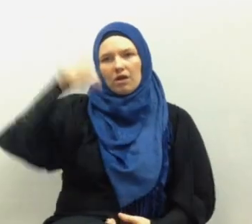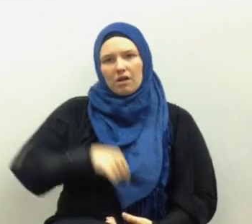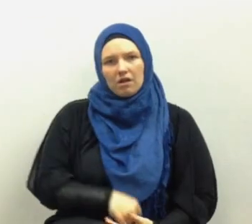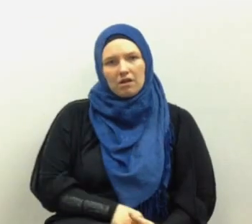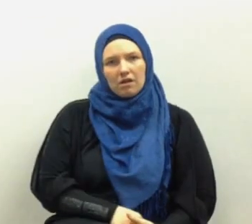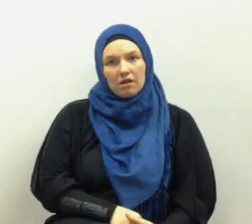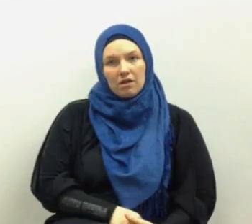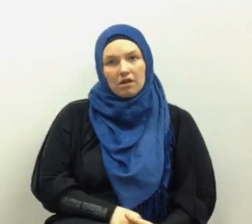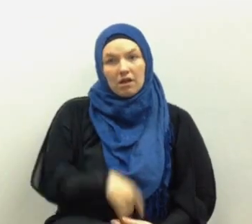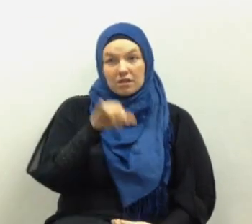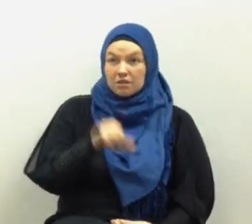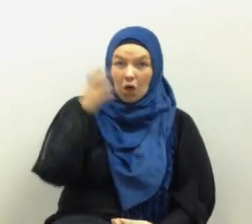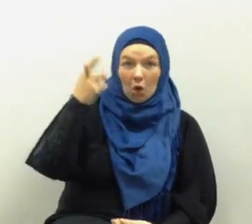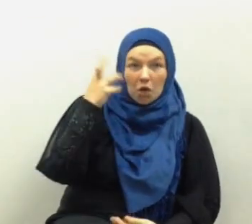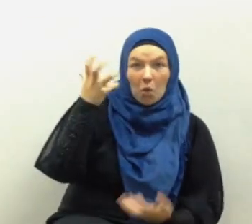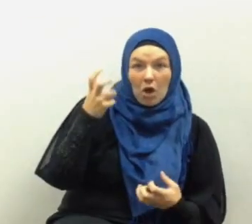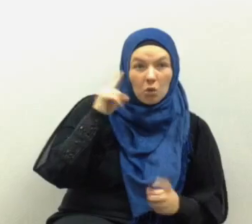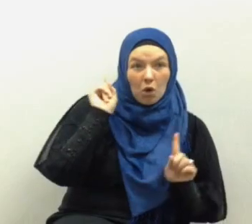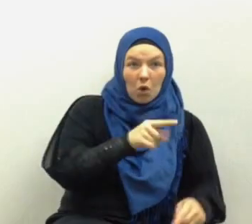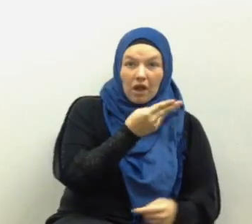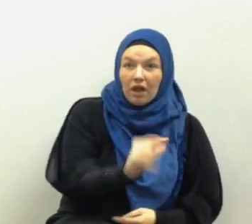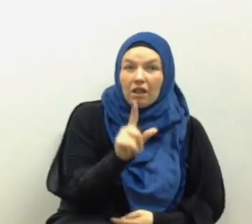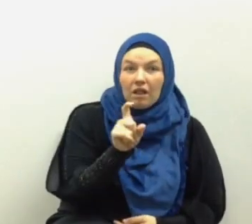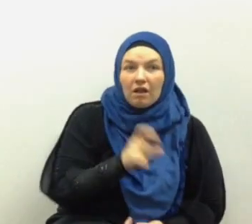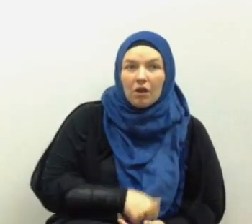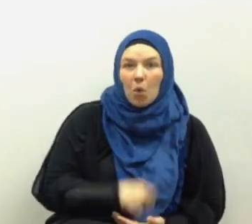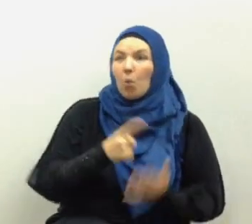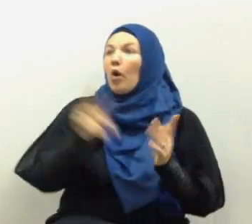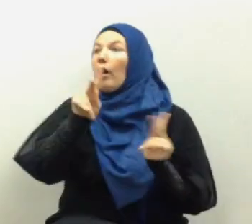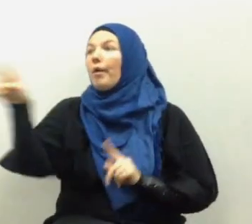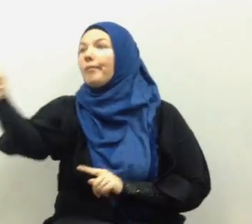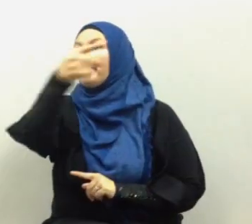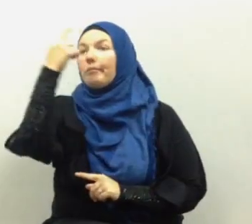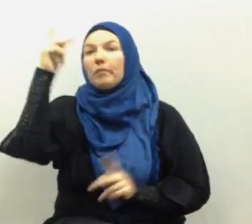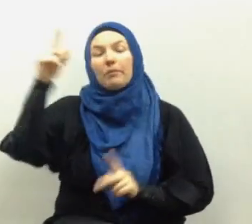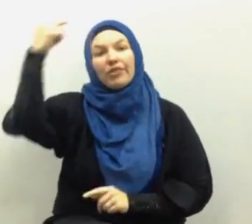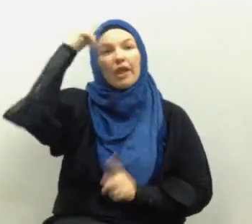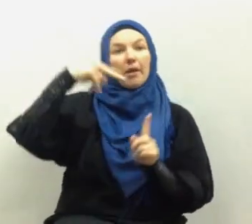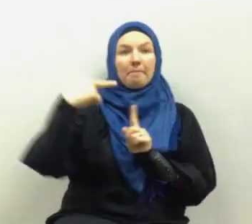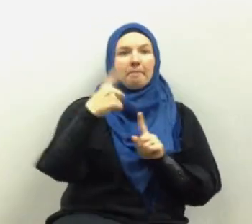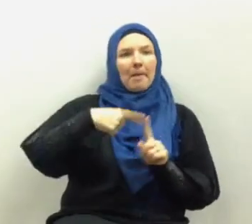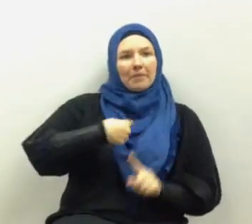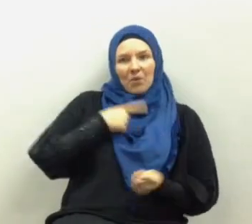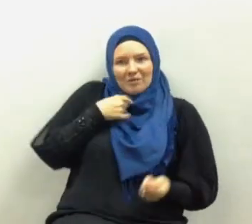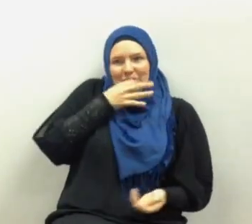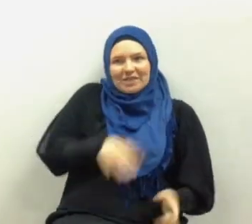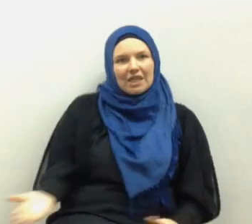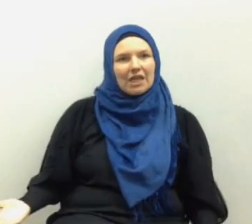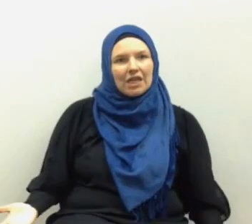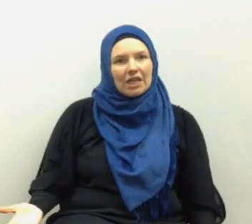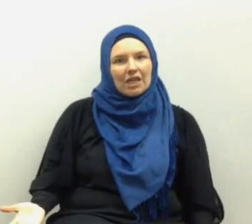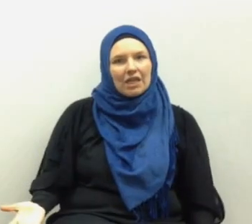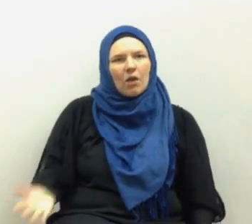could this be a reason to doom yourself what people say but why blame